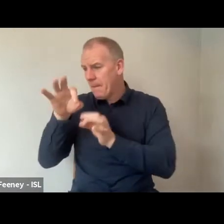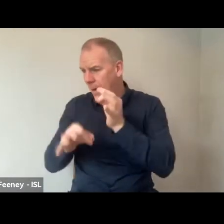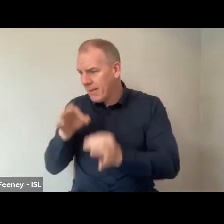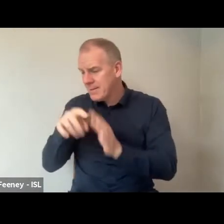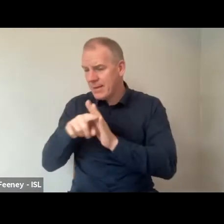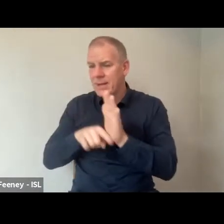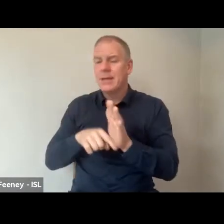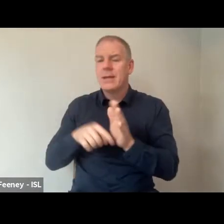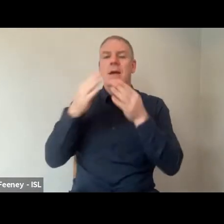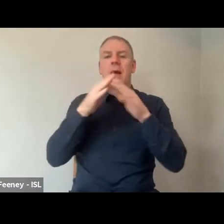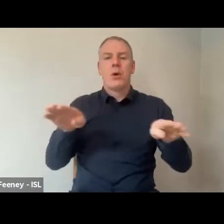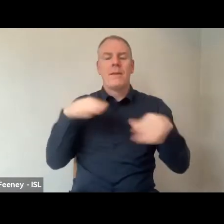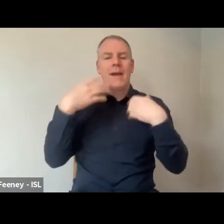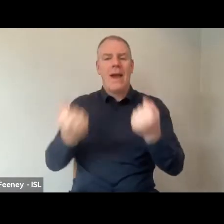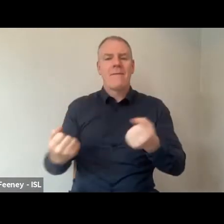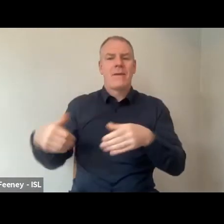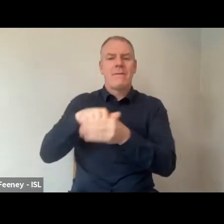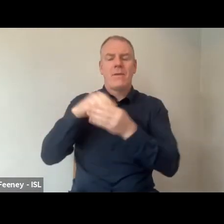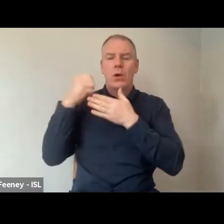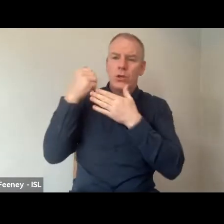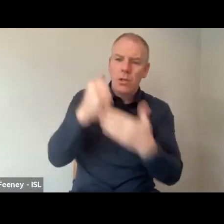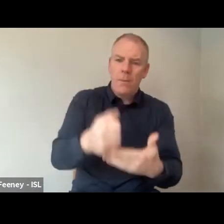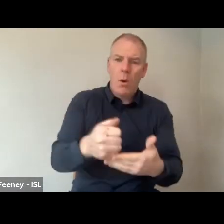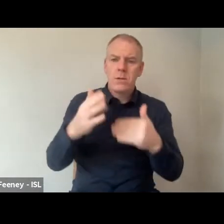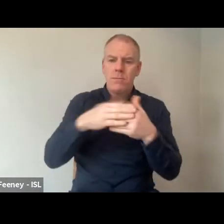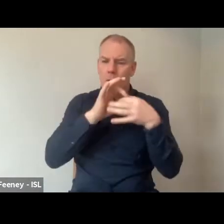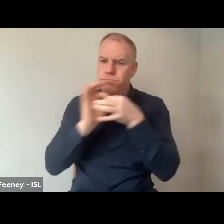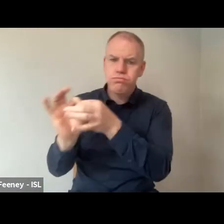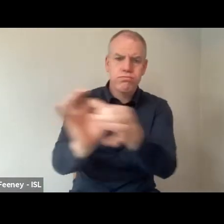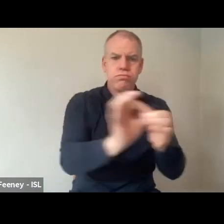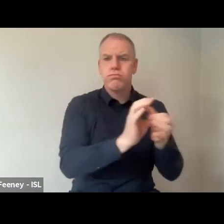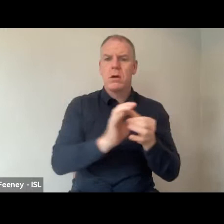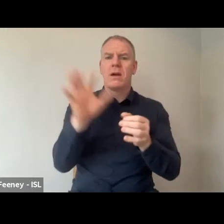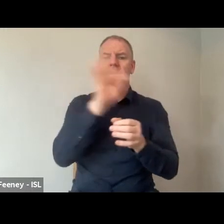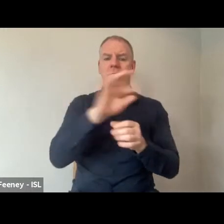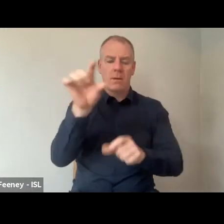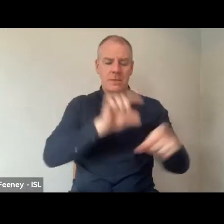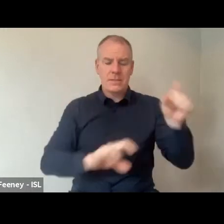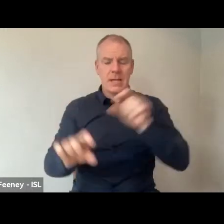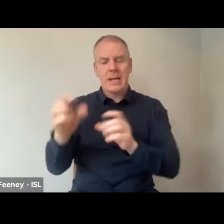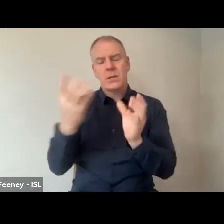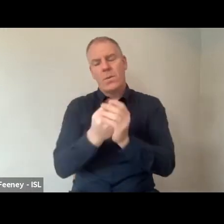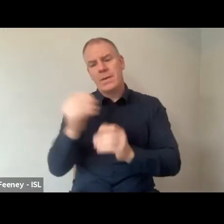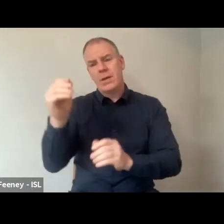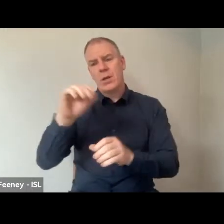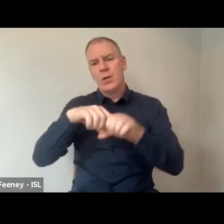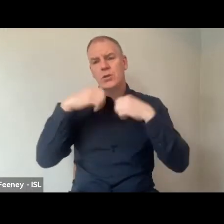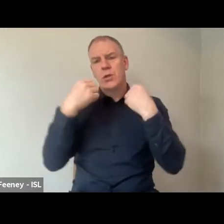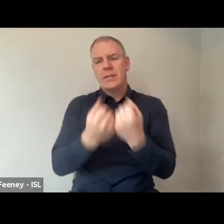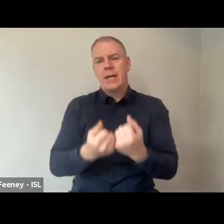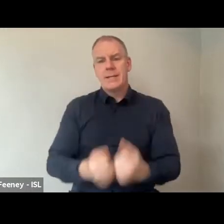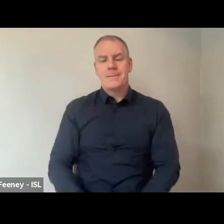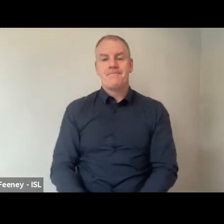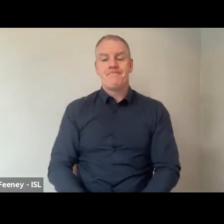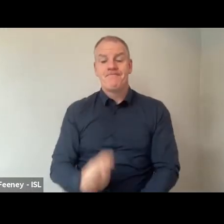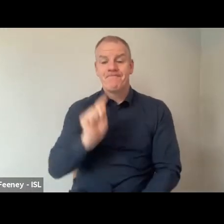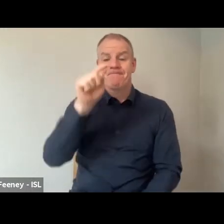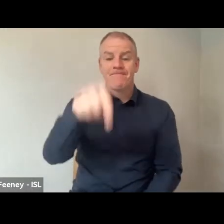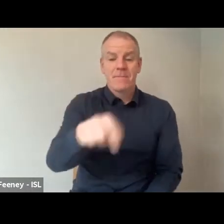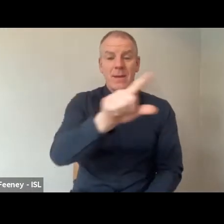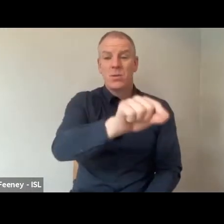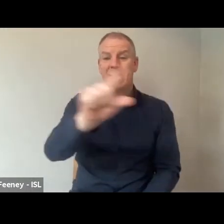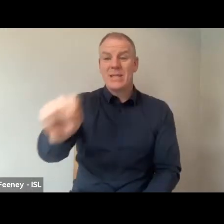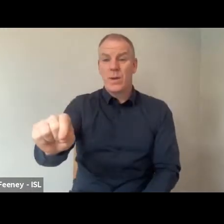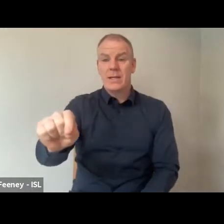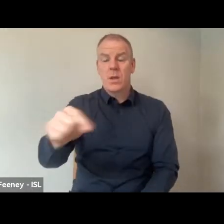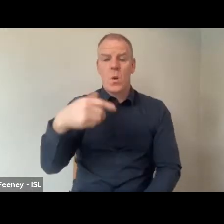undertake in supporting engagement between science and society. In 2020, I'm delighted the